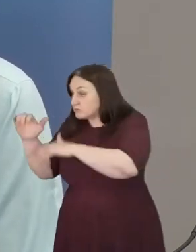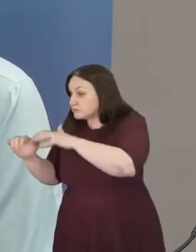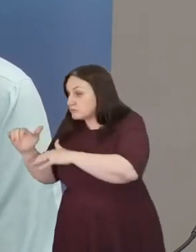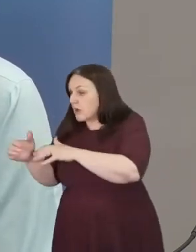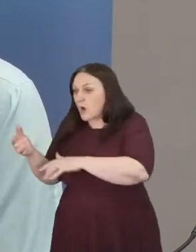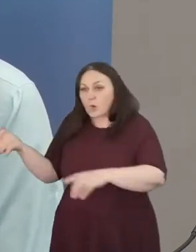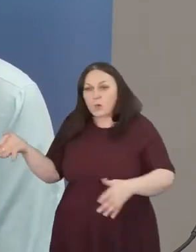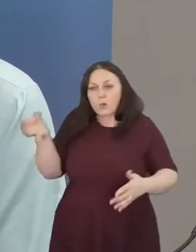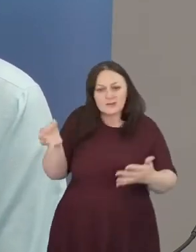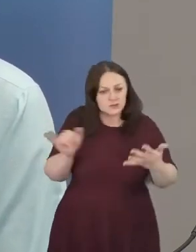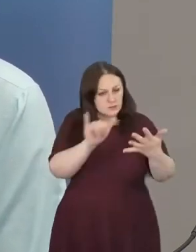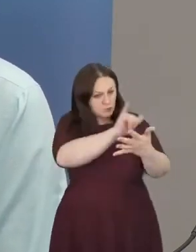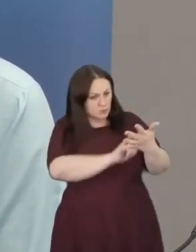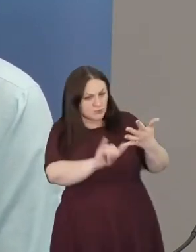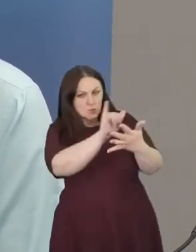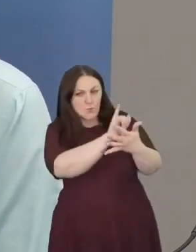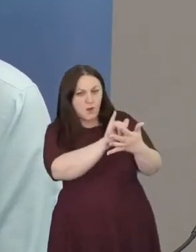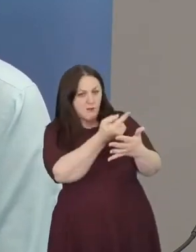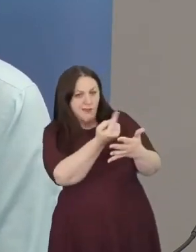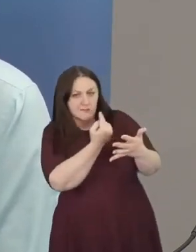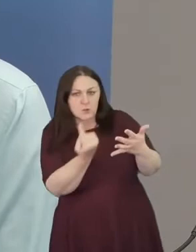like to be answering the question.